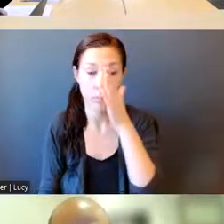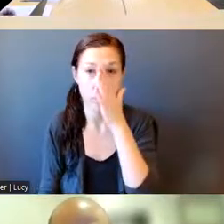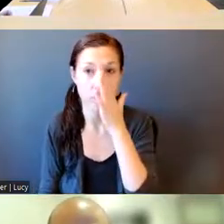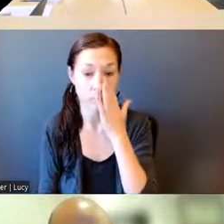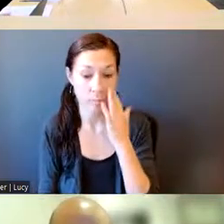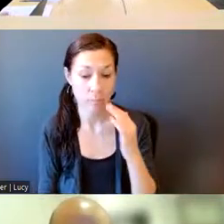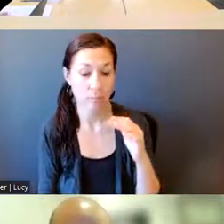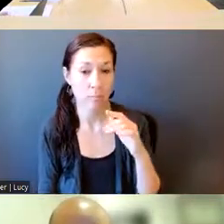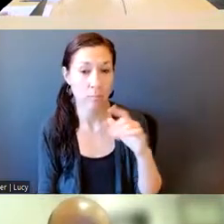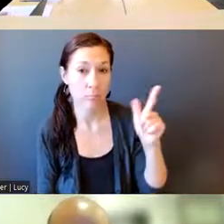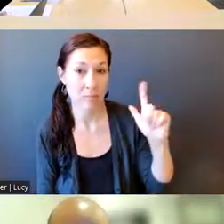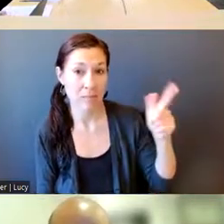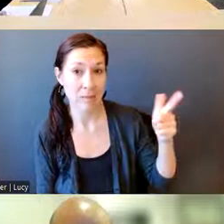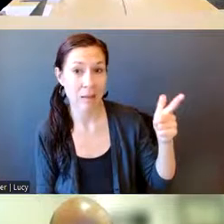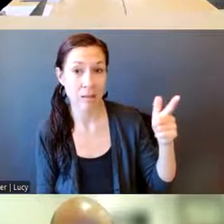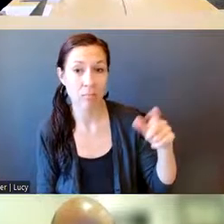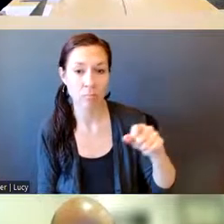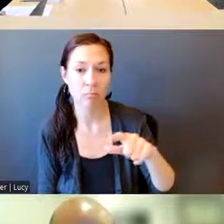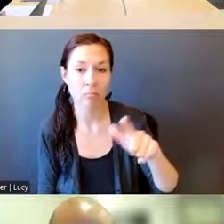Second. I have a second?